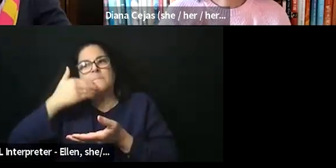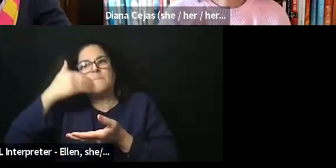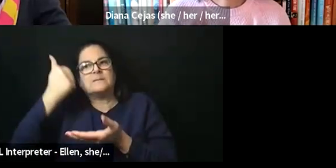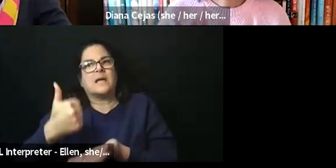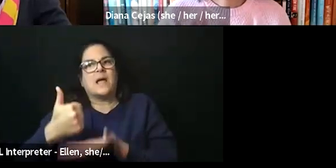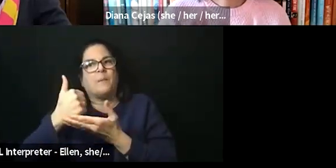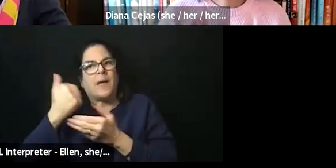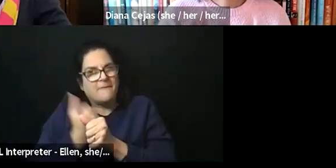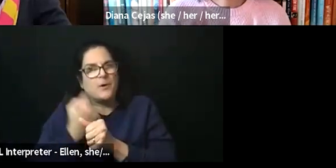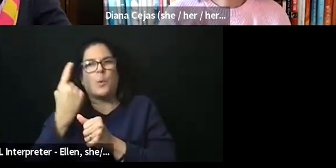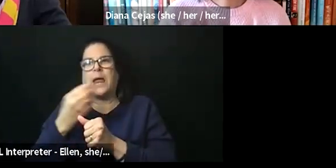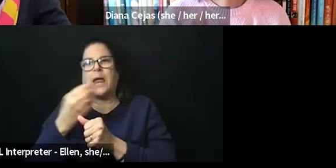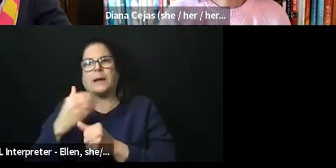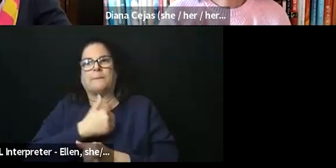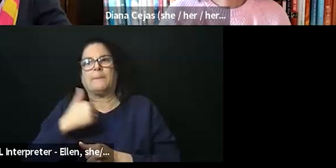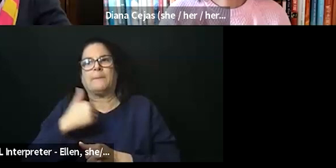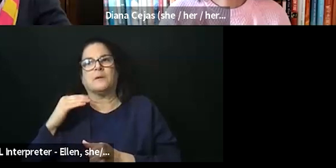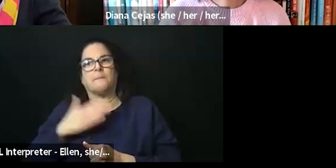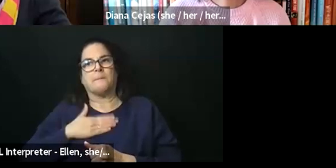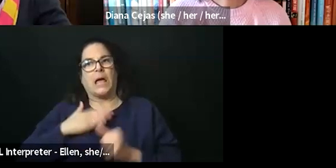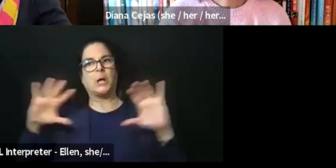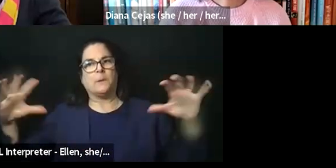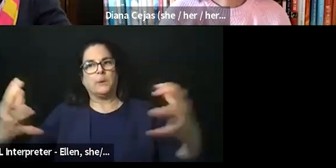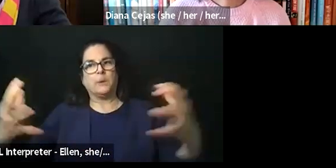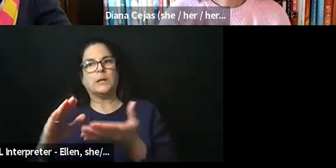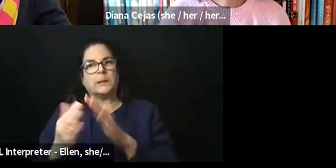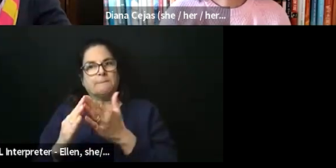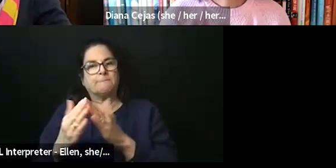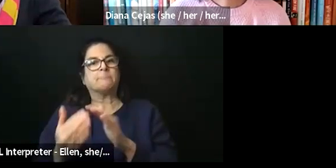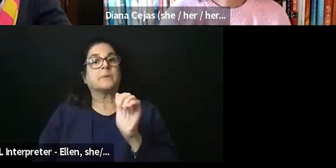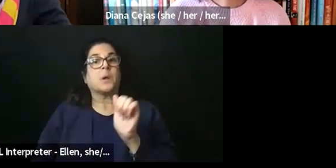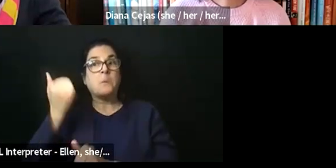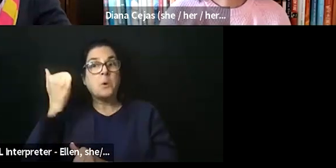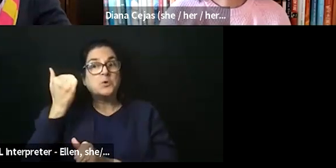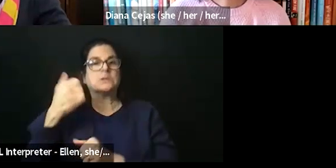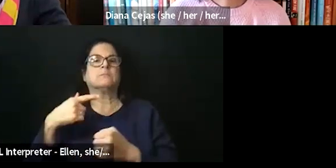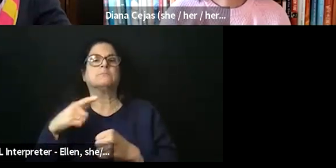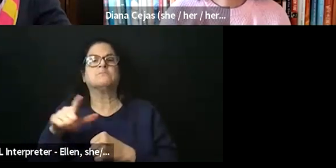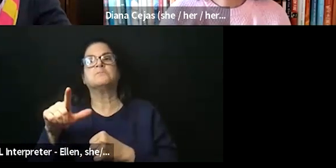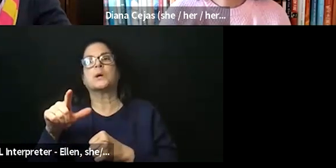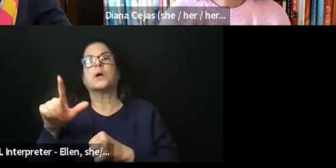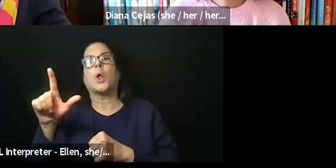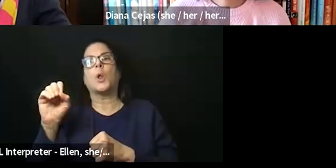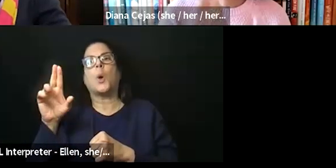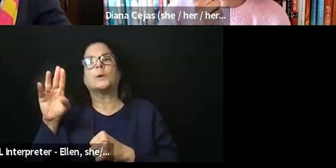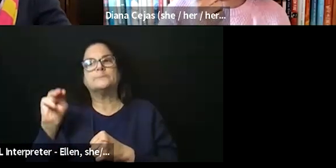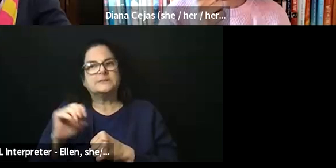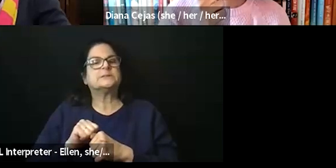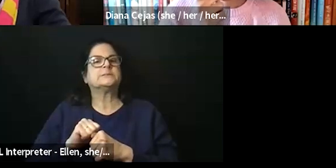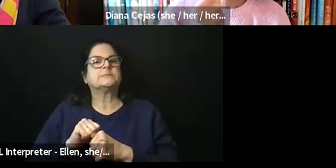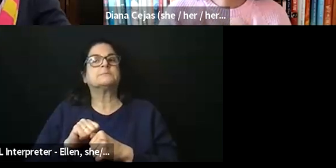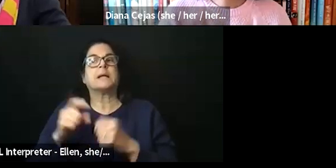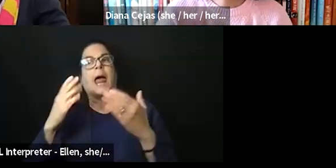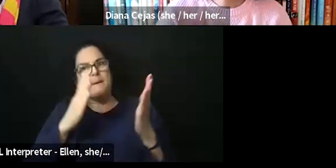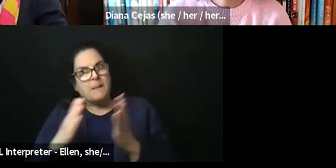Right now, I am mainly doing Locum's work with a plan to transition back into academics in the near